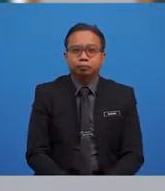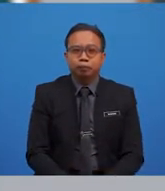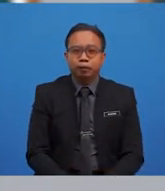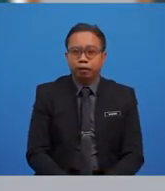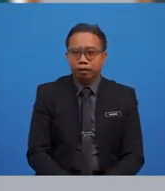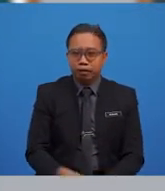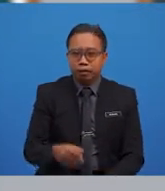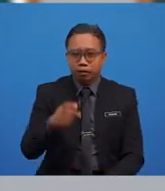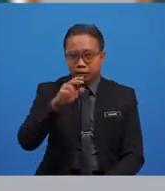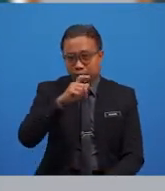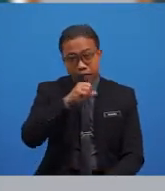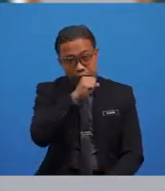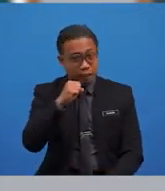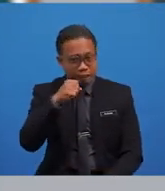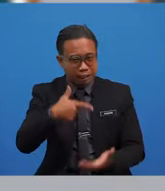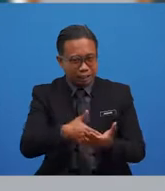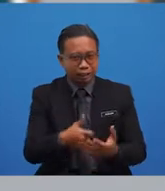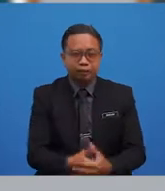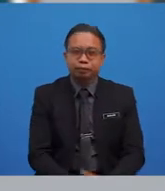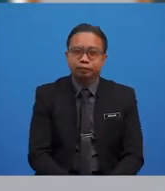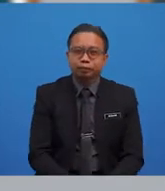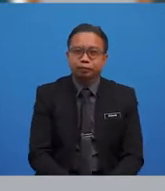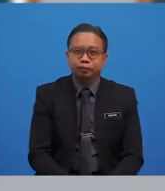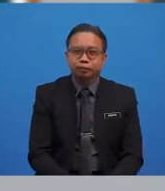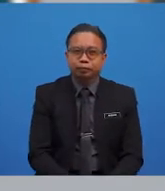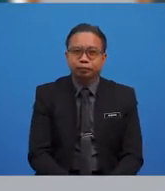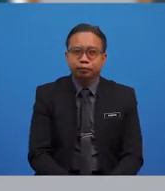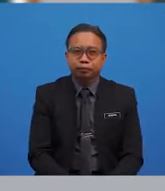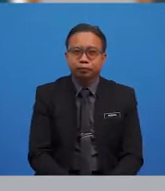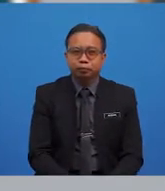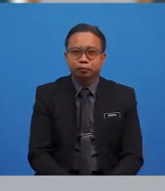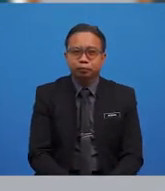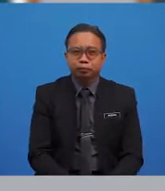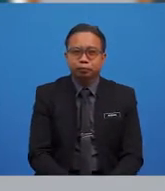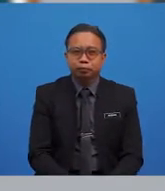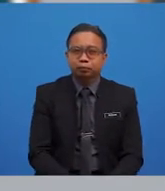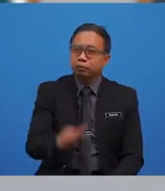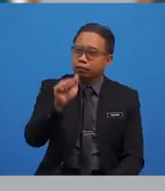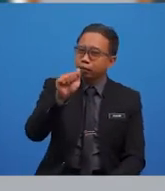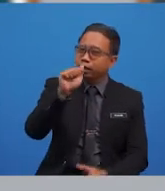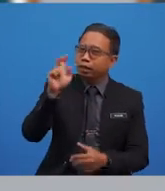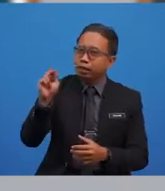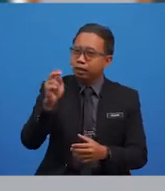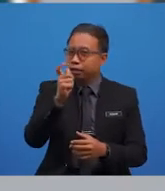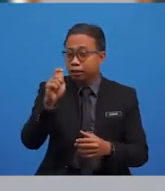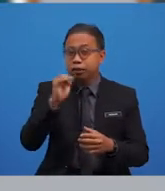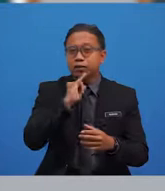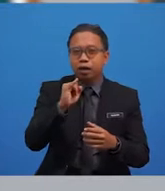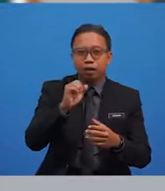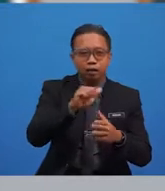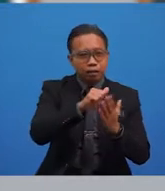Yeah, nice, right? Do you want to sing one more time? Sure, why not? Alright, let's go. One, two, three.